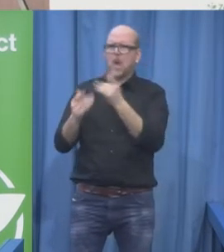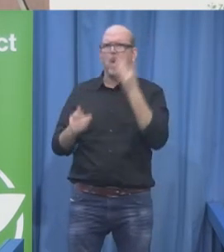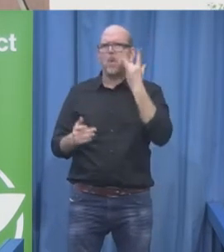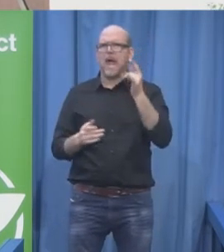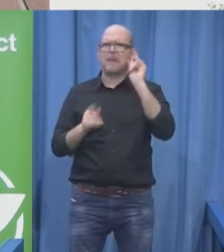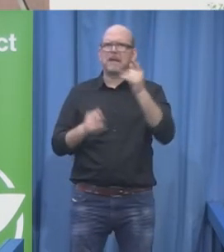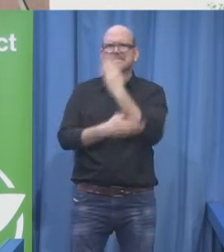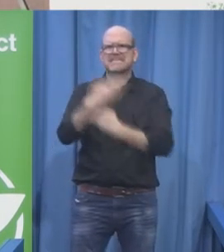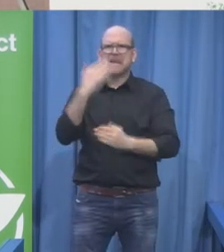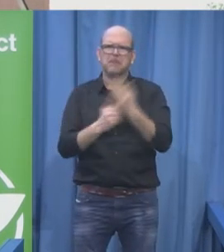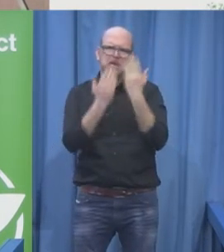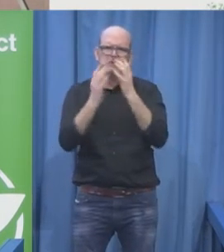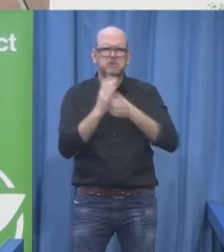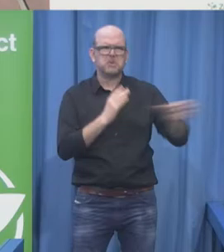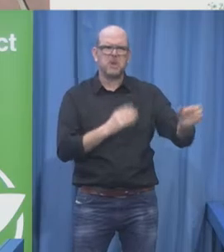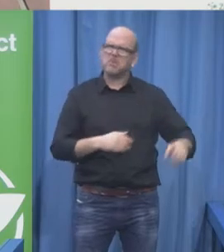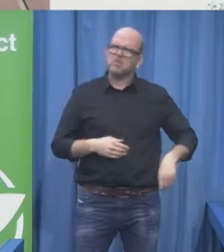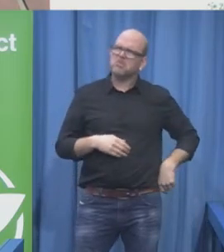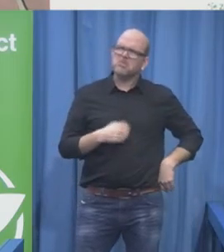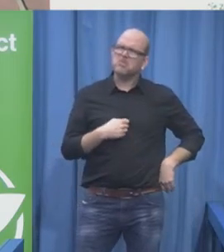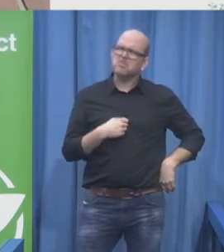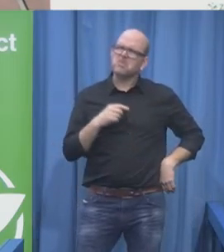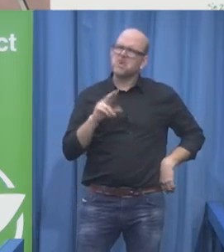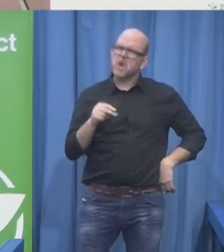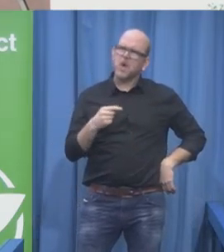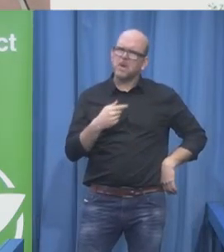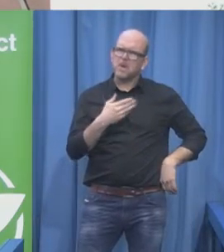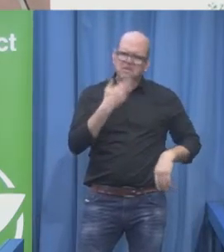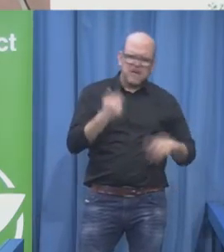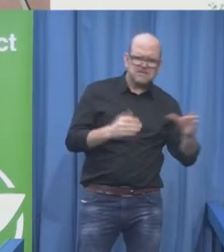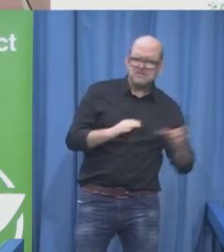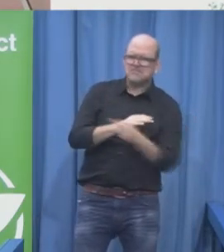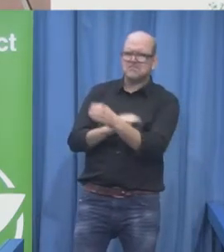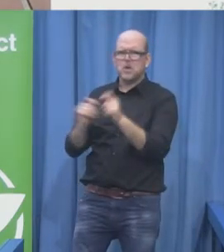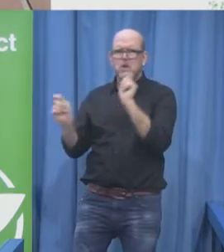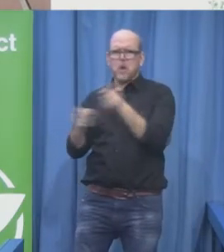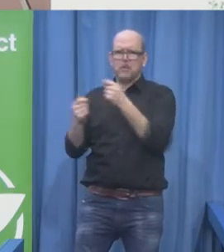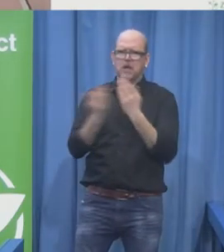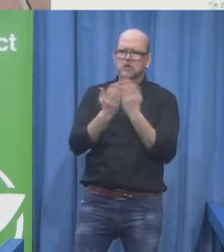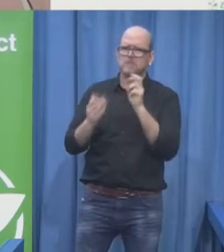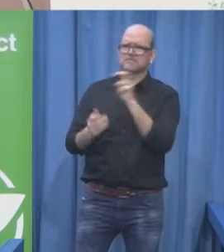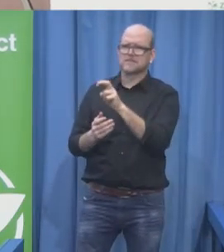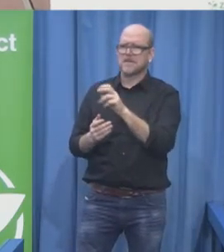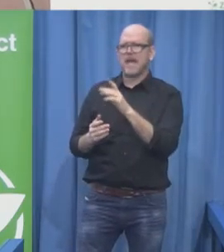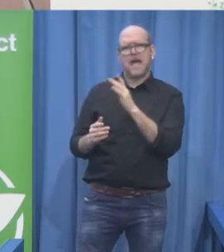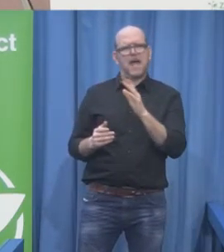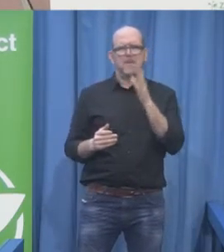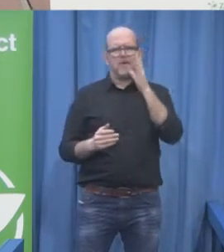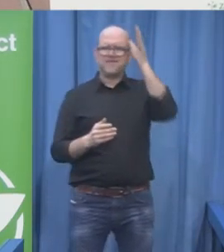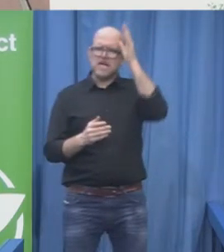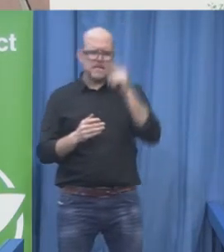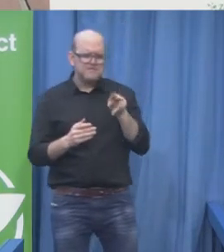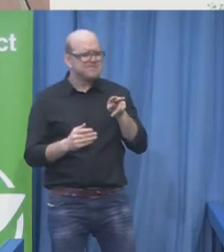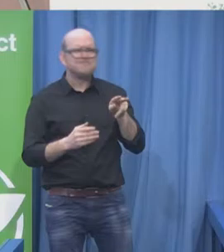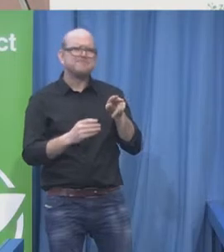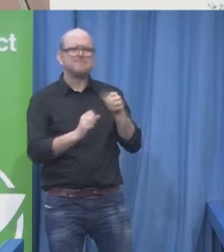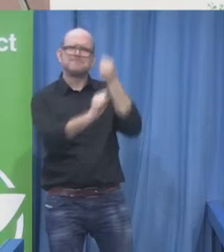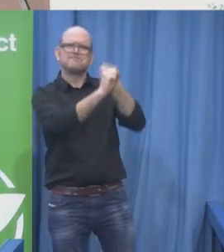later on? So, my parents fought for me. They empowered me. They empowered me.